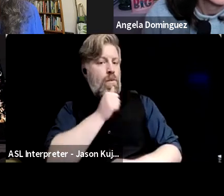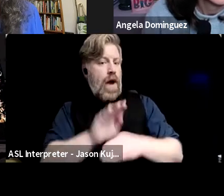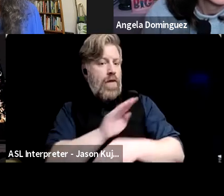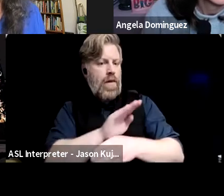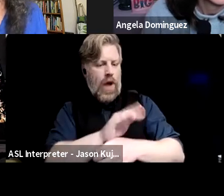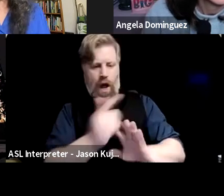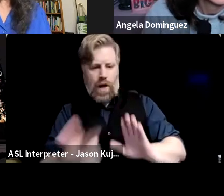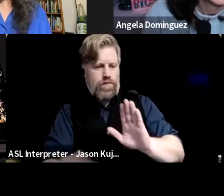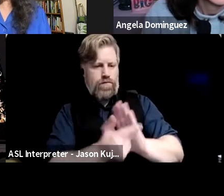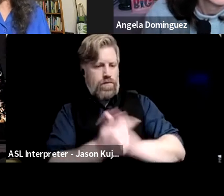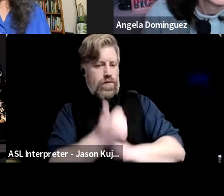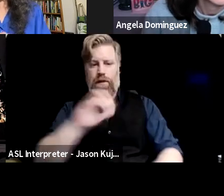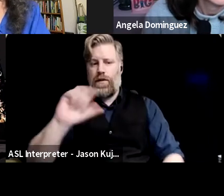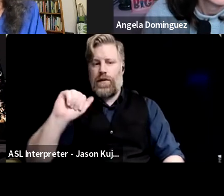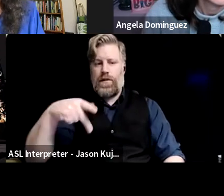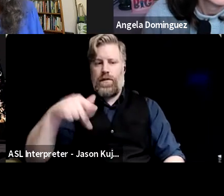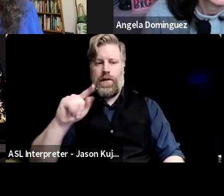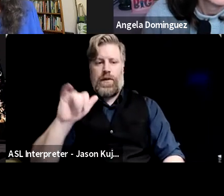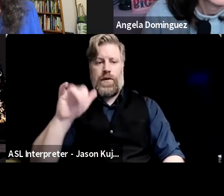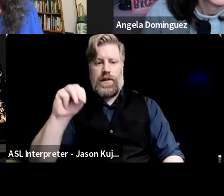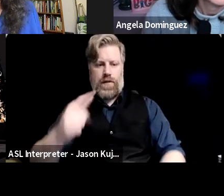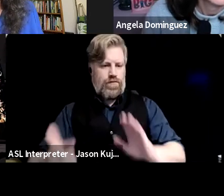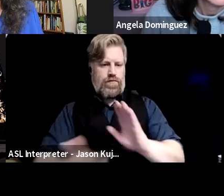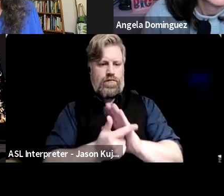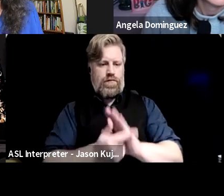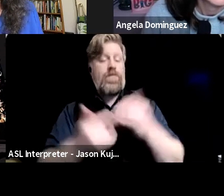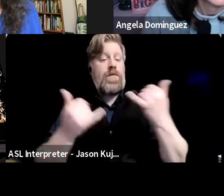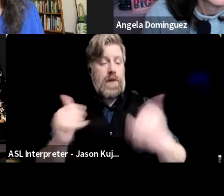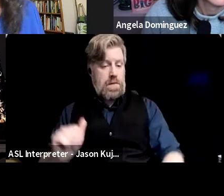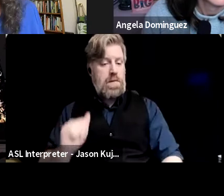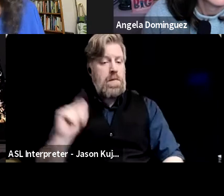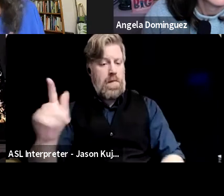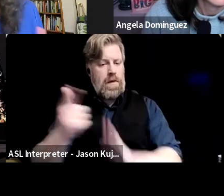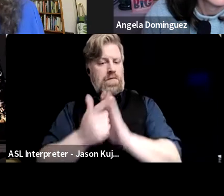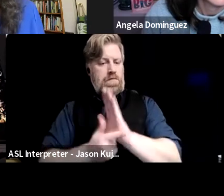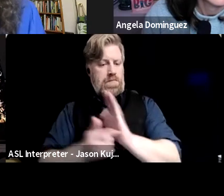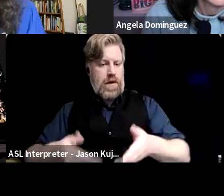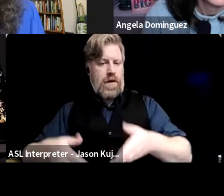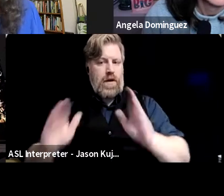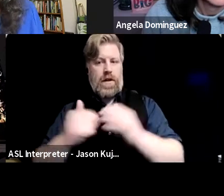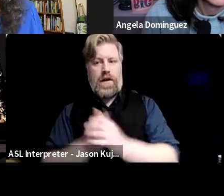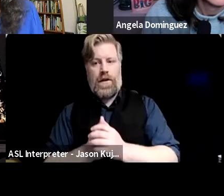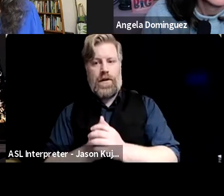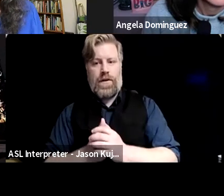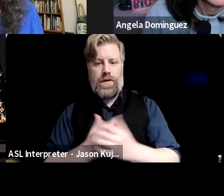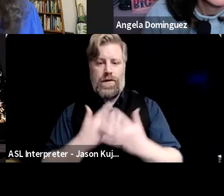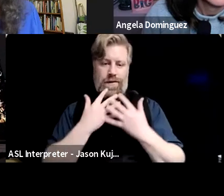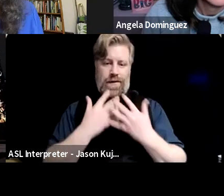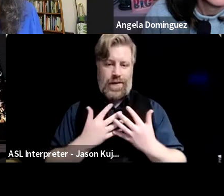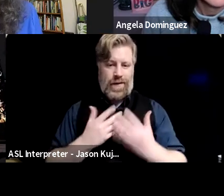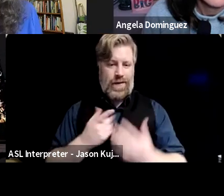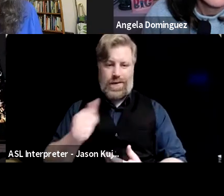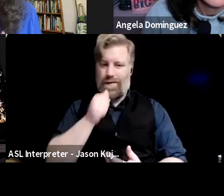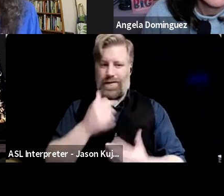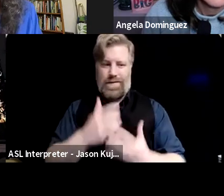capitalism. And it's, uh, back now it's legal again. Unfortunately, there's not a lot of food to sell,